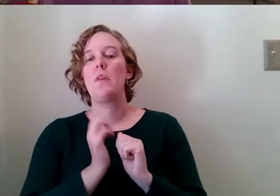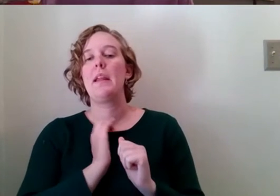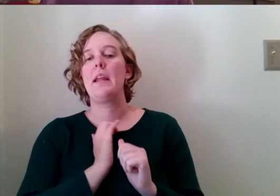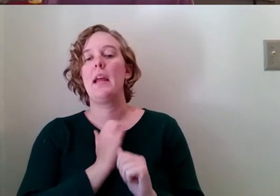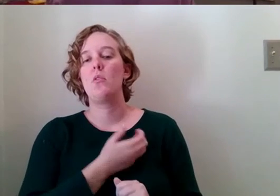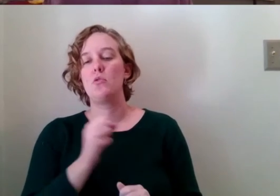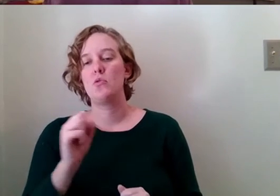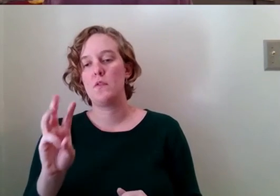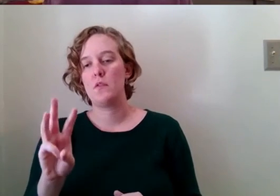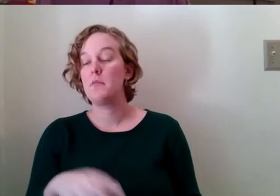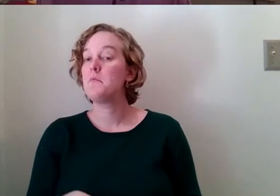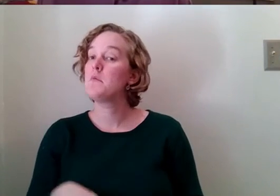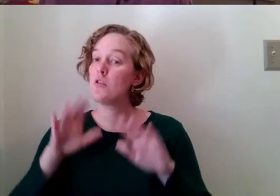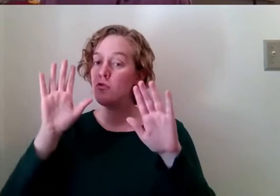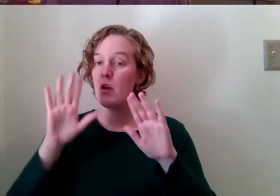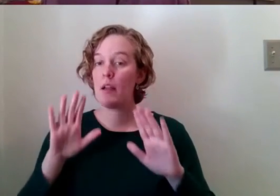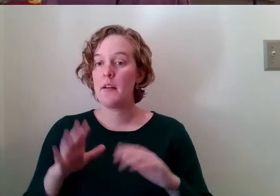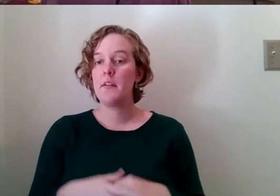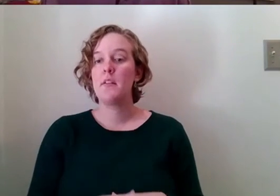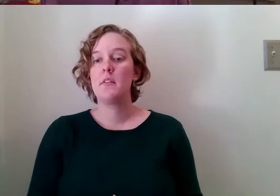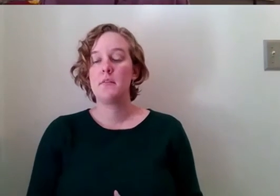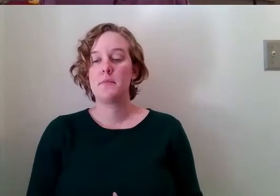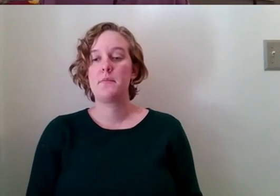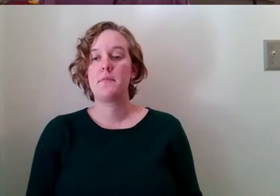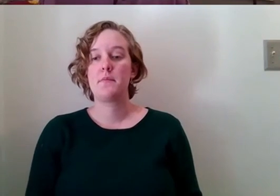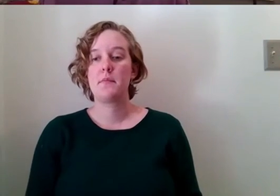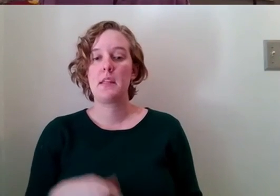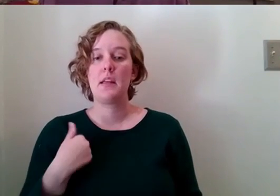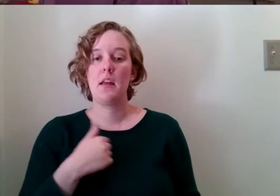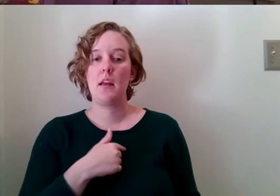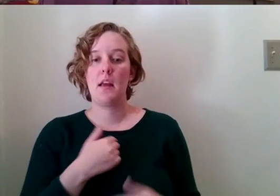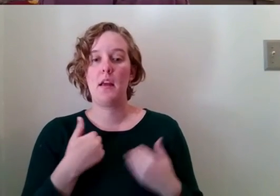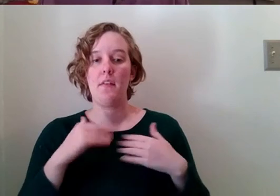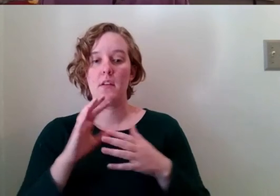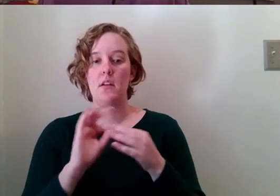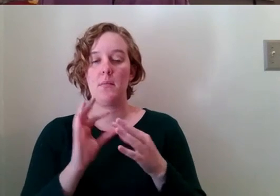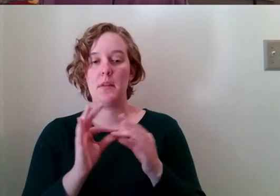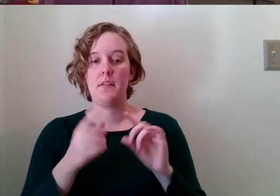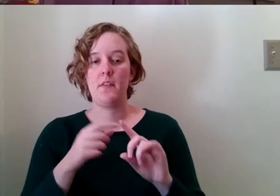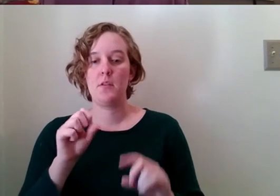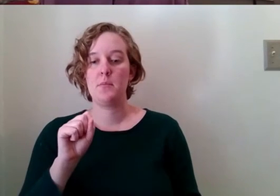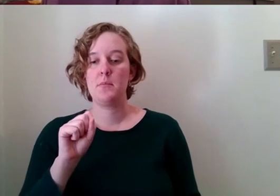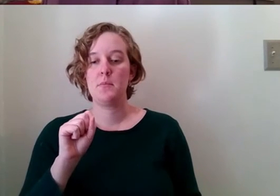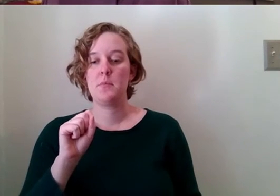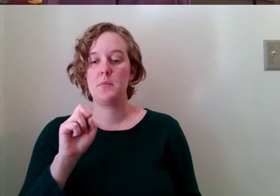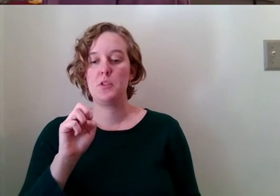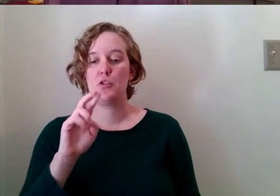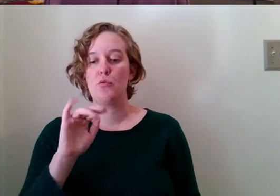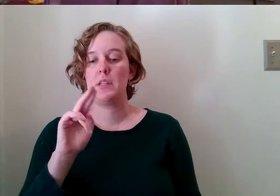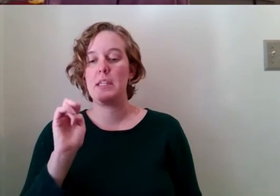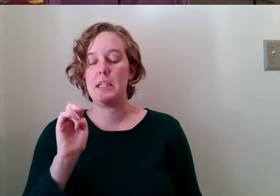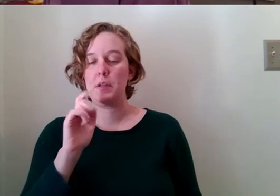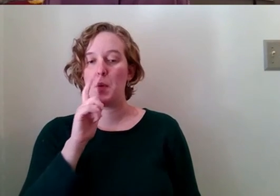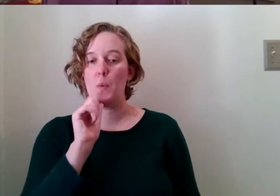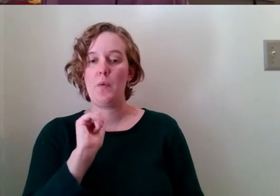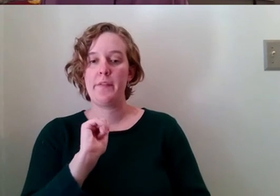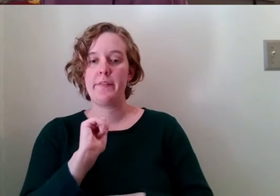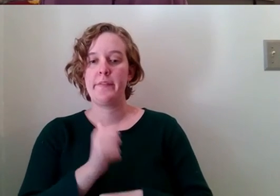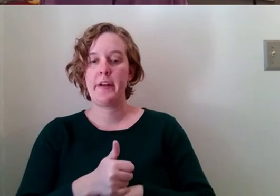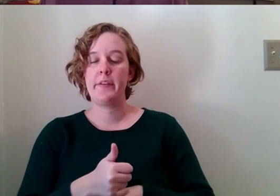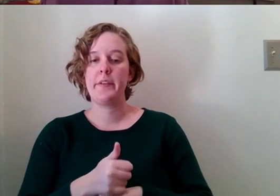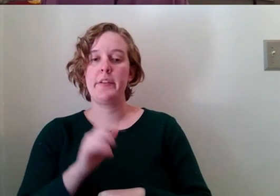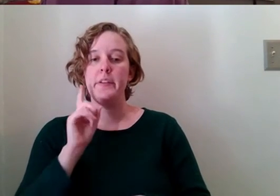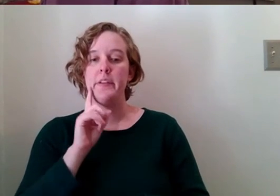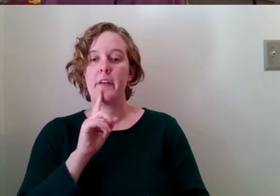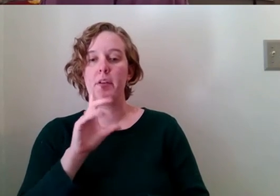great um we have a comment from serene hafez uh who's the founder of death codes kids and said that uh they'd be happy